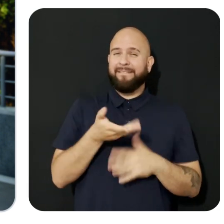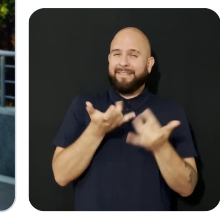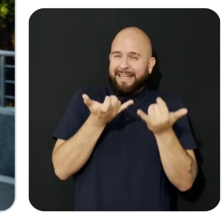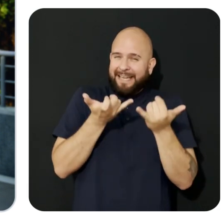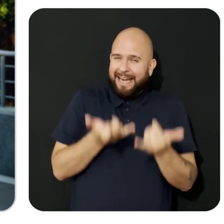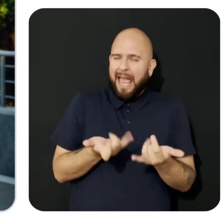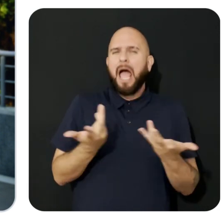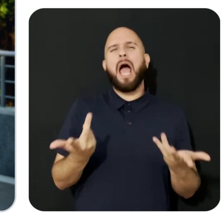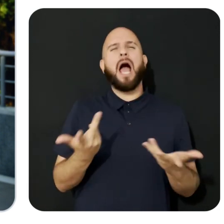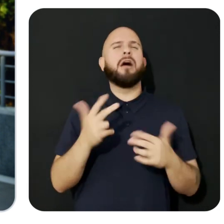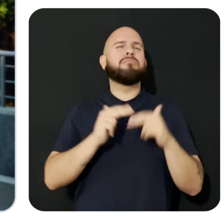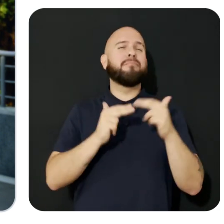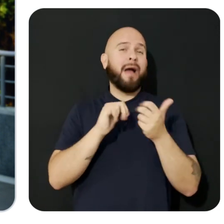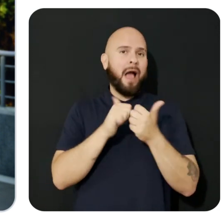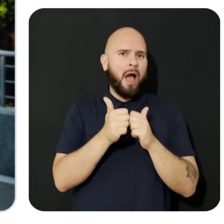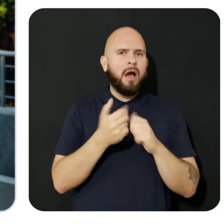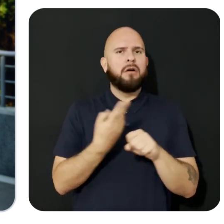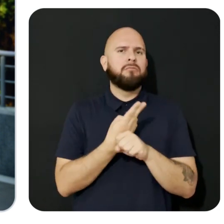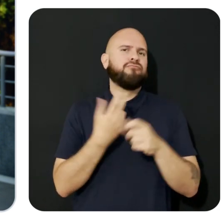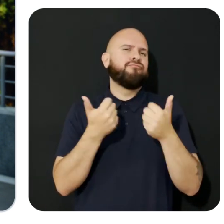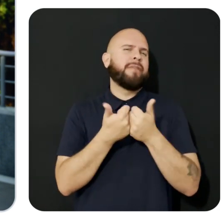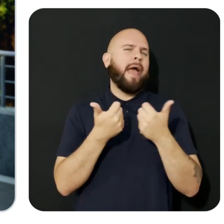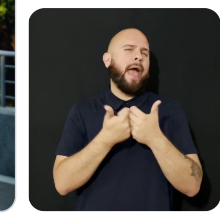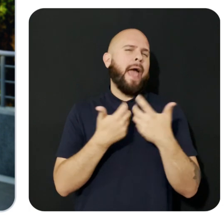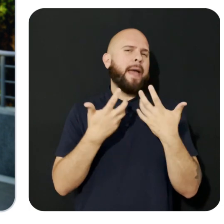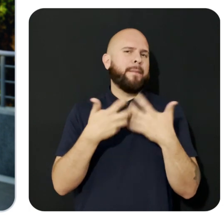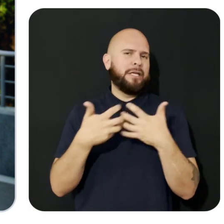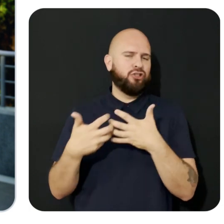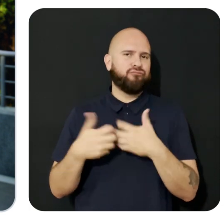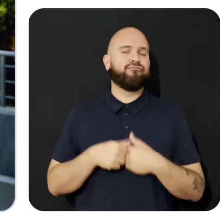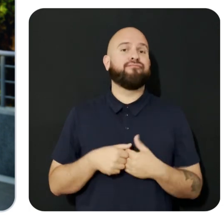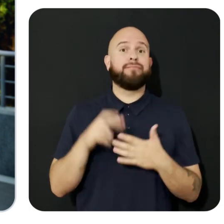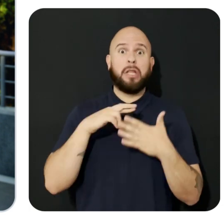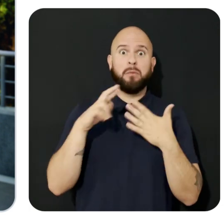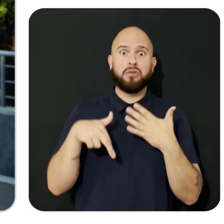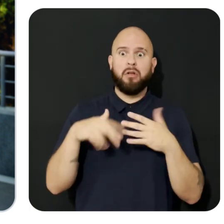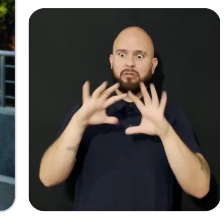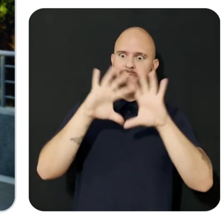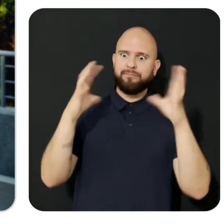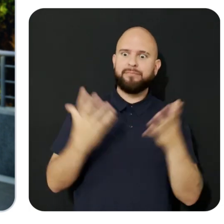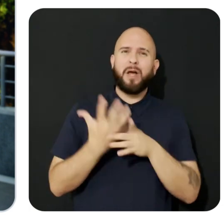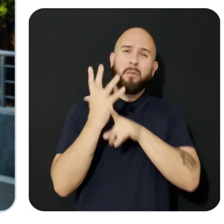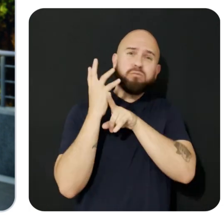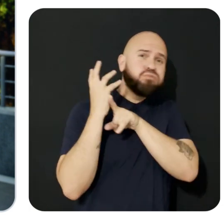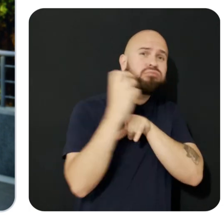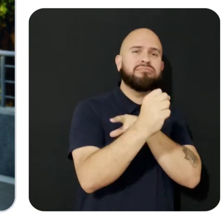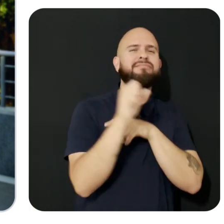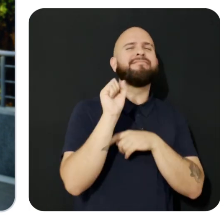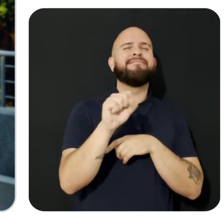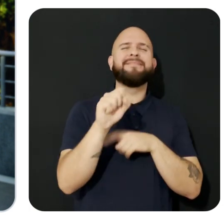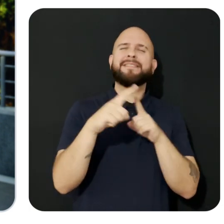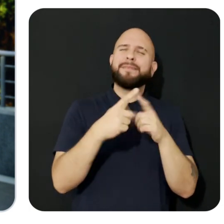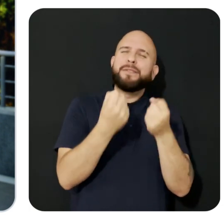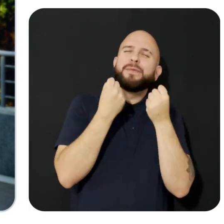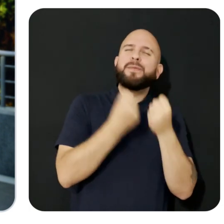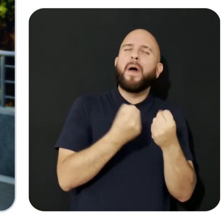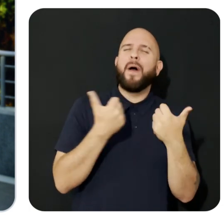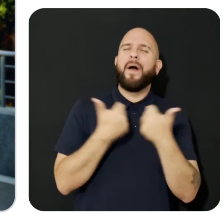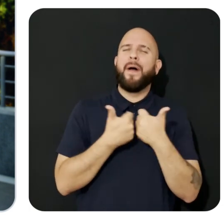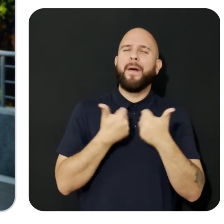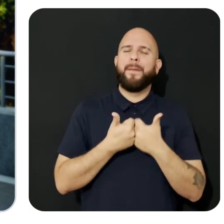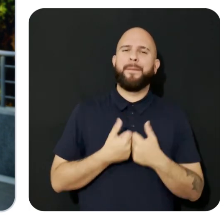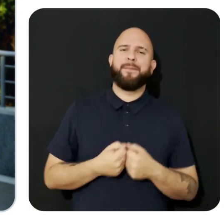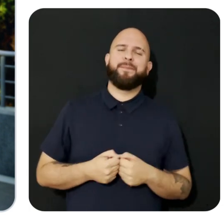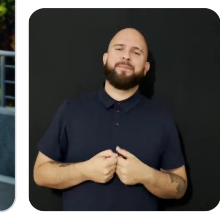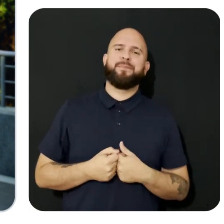content available on Meta Horizon today is built using game engines. This has resulted in a thriving ecosystem, but one that